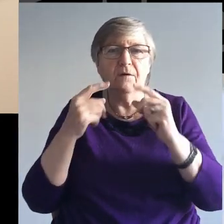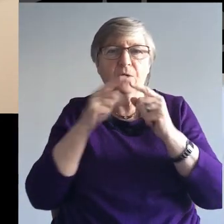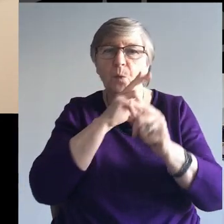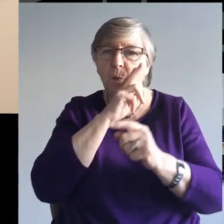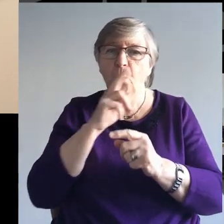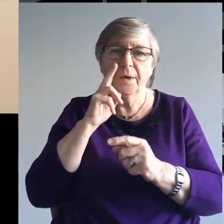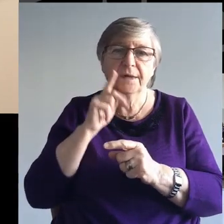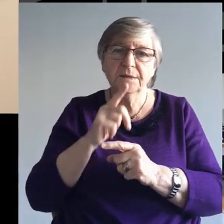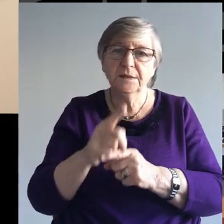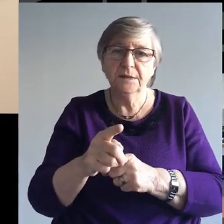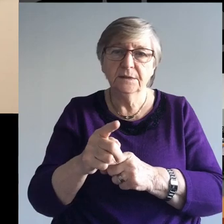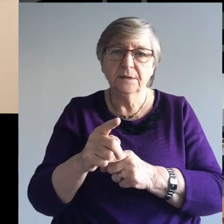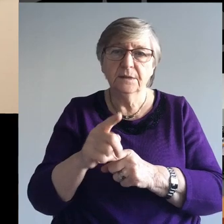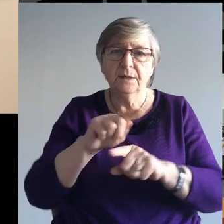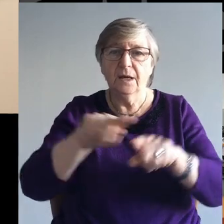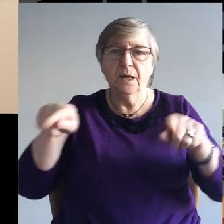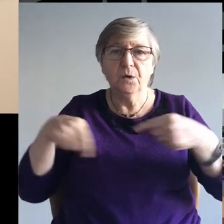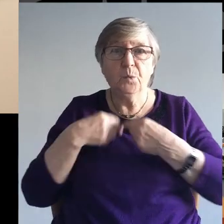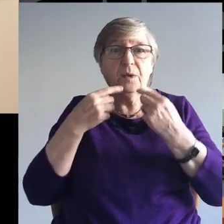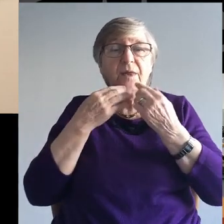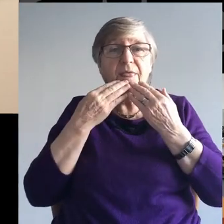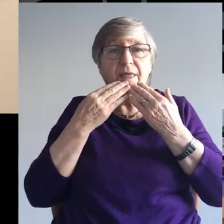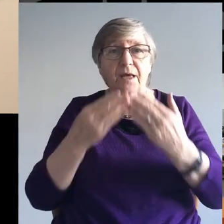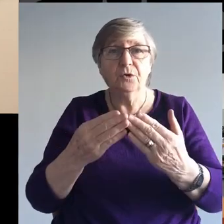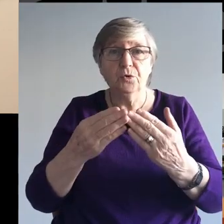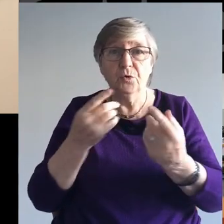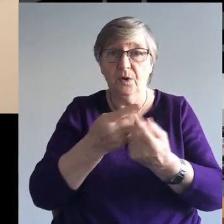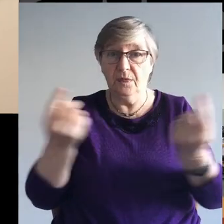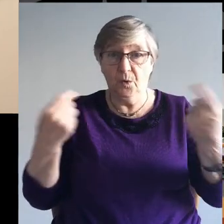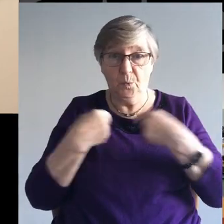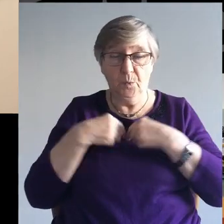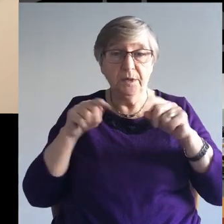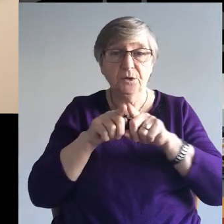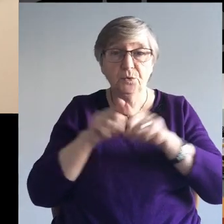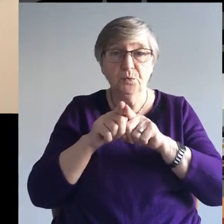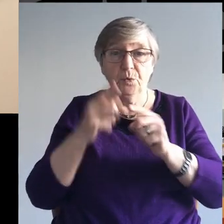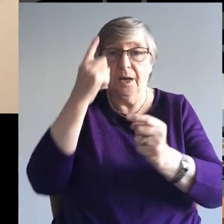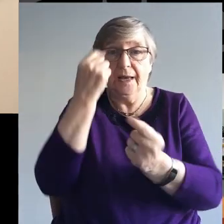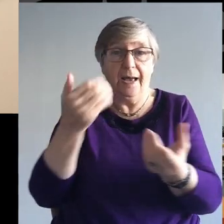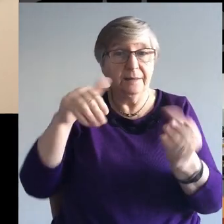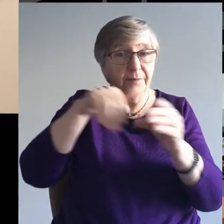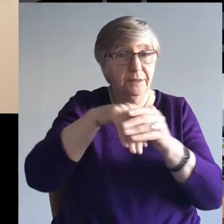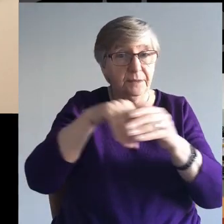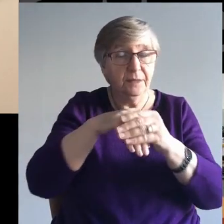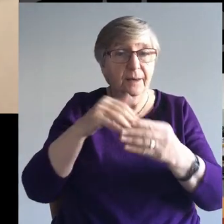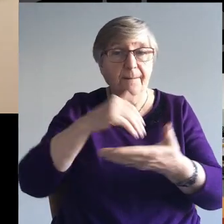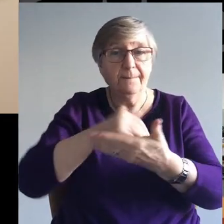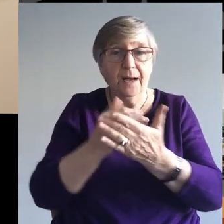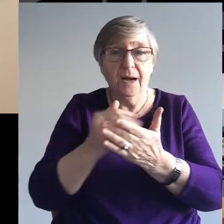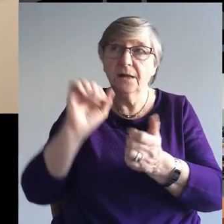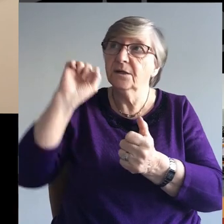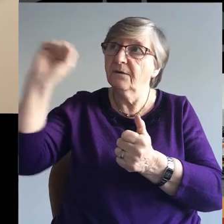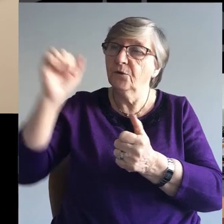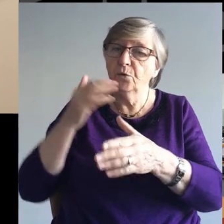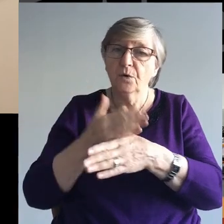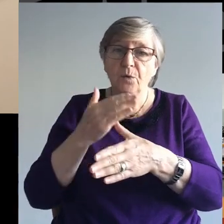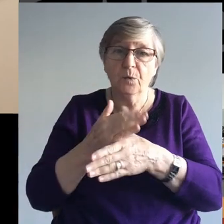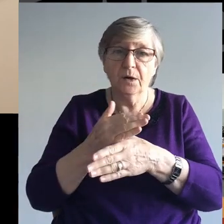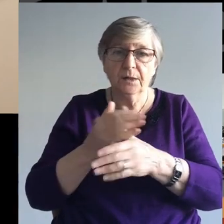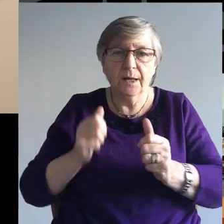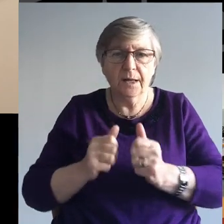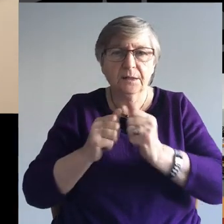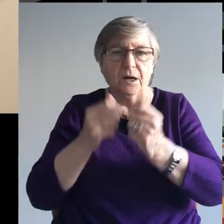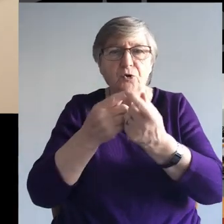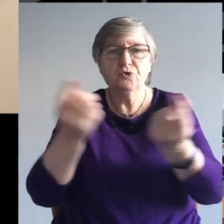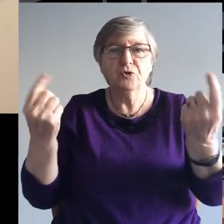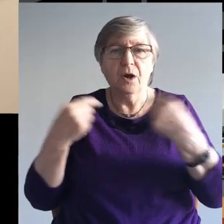And we thank you that we too can be a part of that. We pray that you would encourage us by